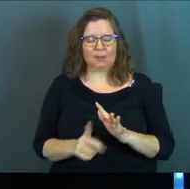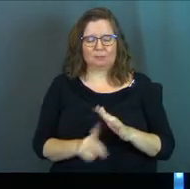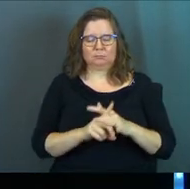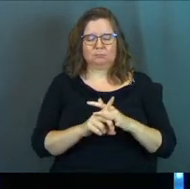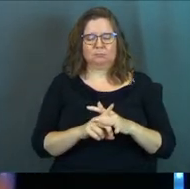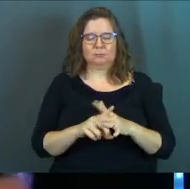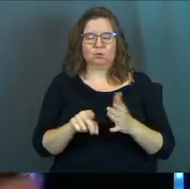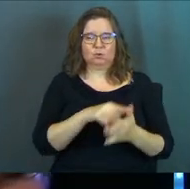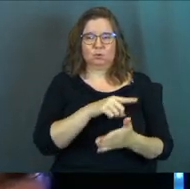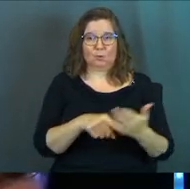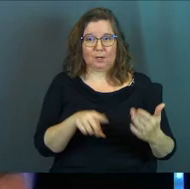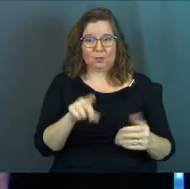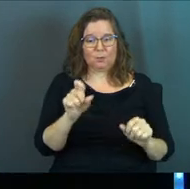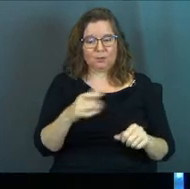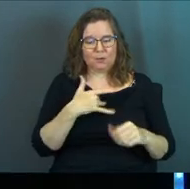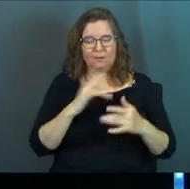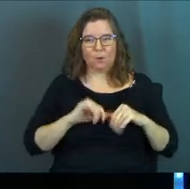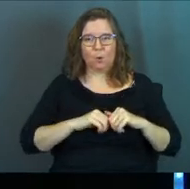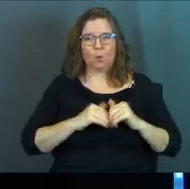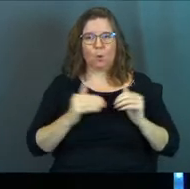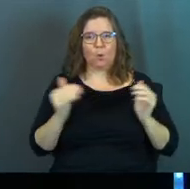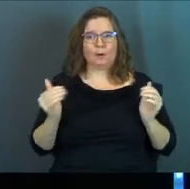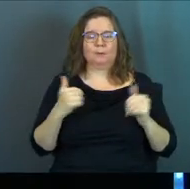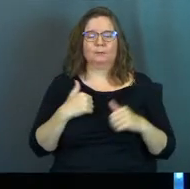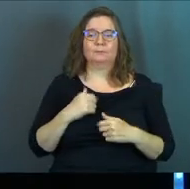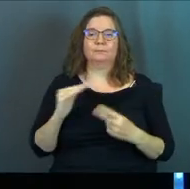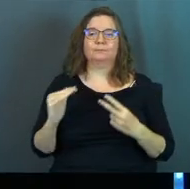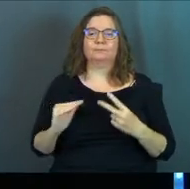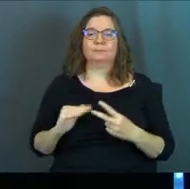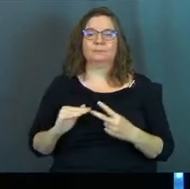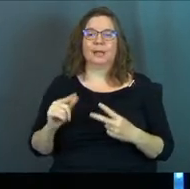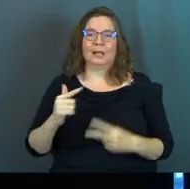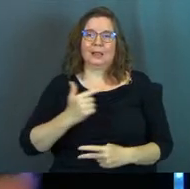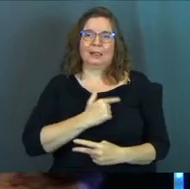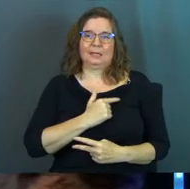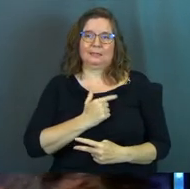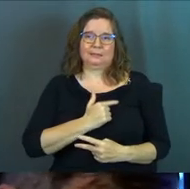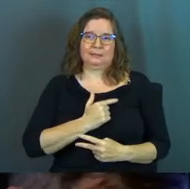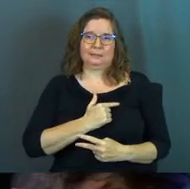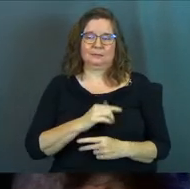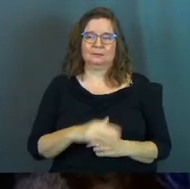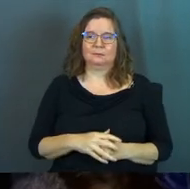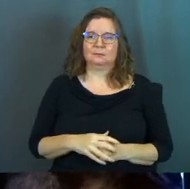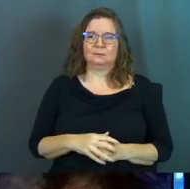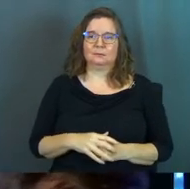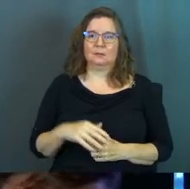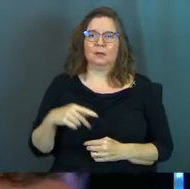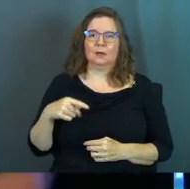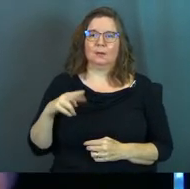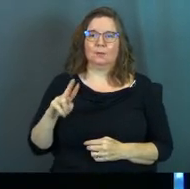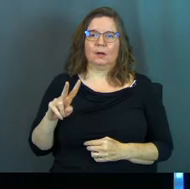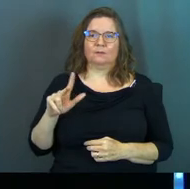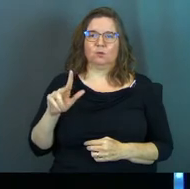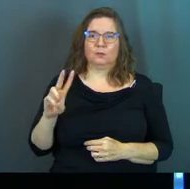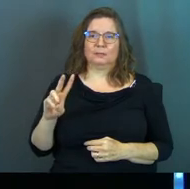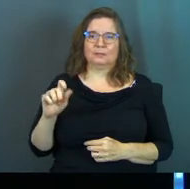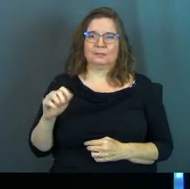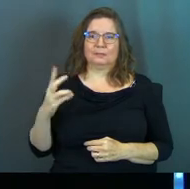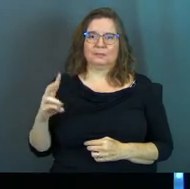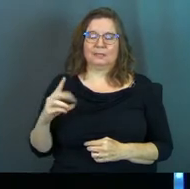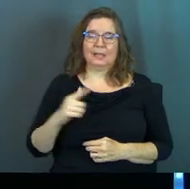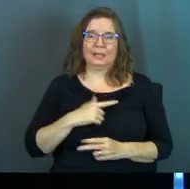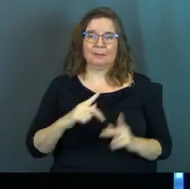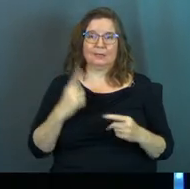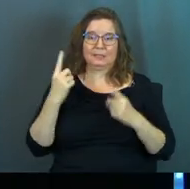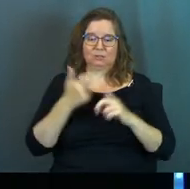We need to have open hearts. Next one is laziness. Here's the next symptom, laziness. Proverbs 26, 16. Lazy people